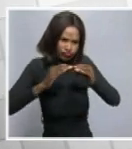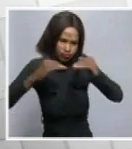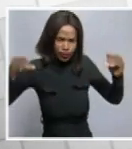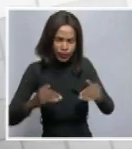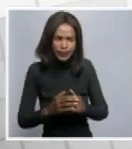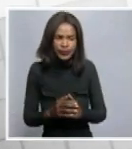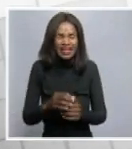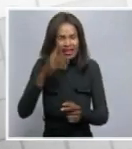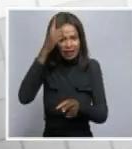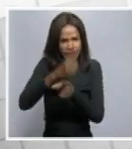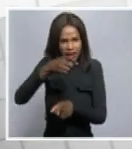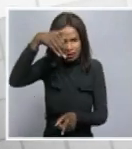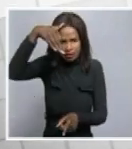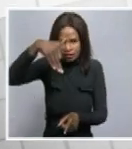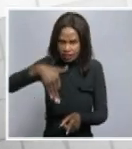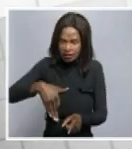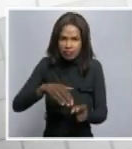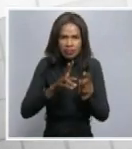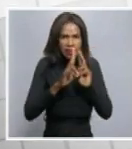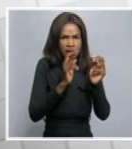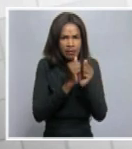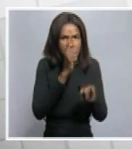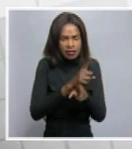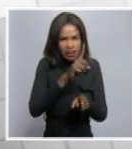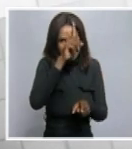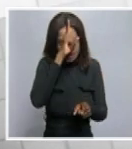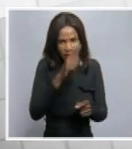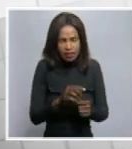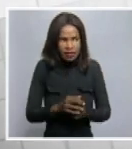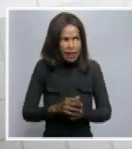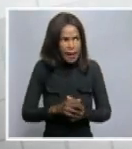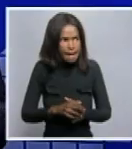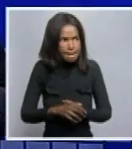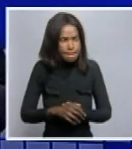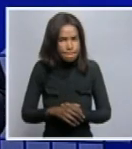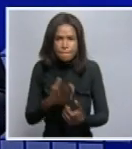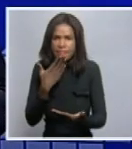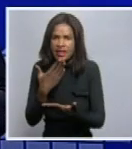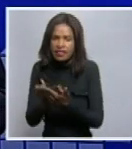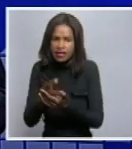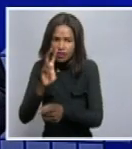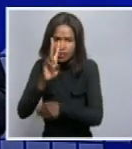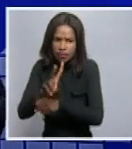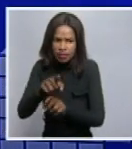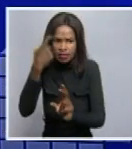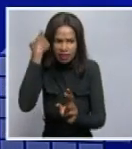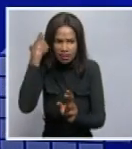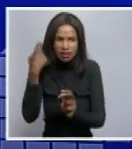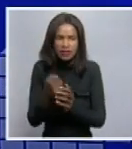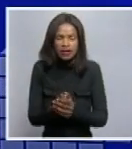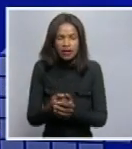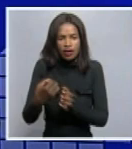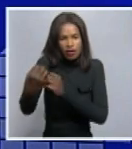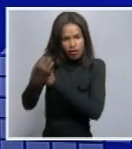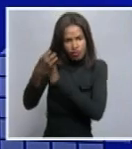government has approached the German government. Well, Deputy Prime Minister, thank you so much for joining us once again just to provide